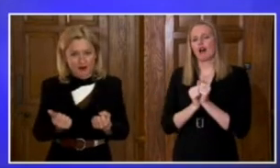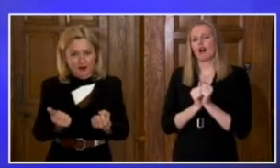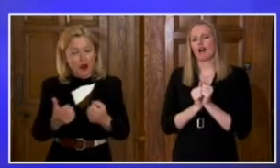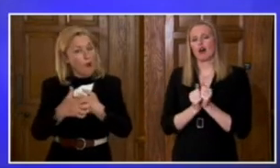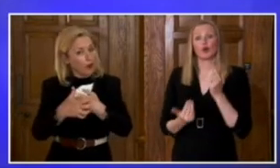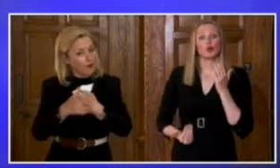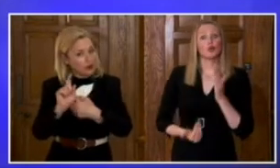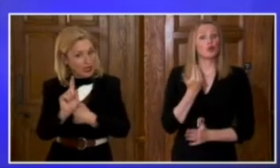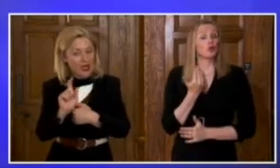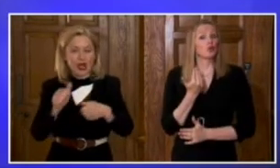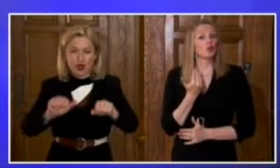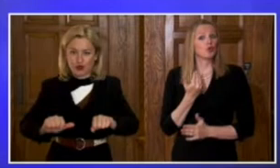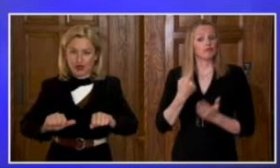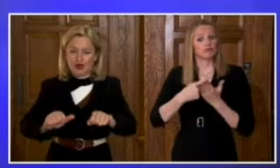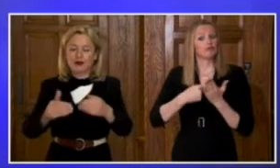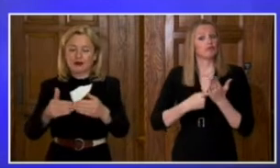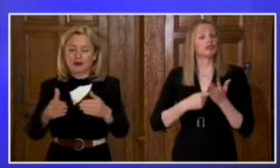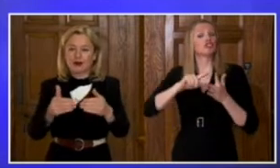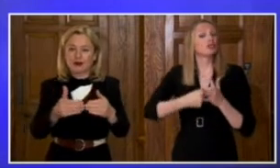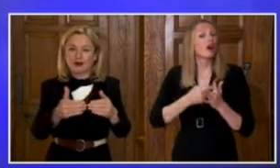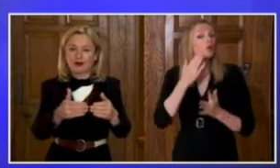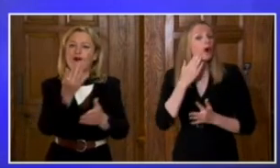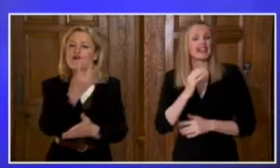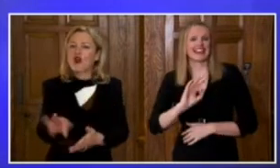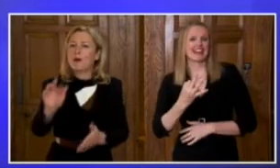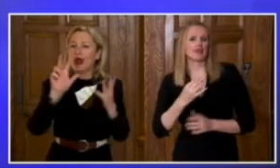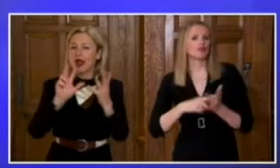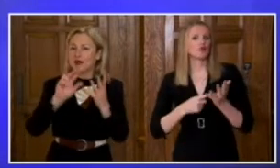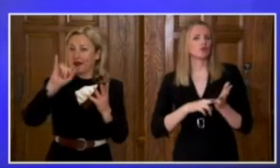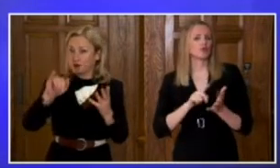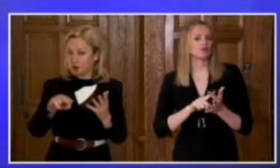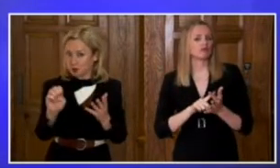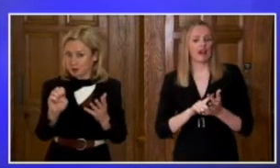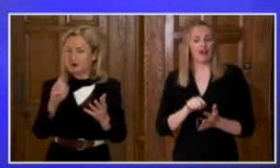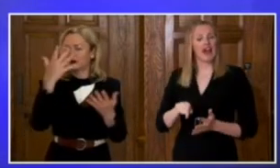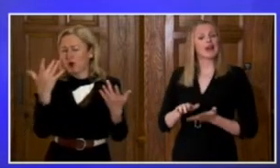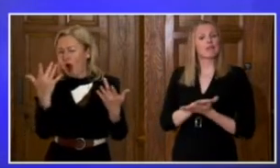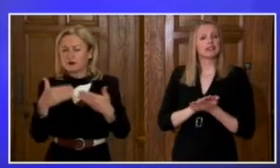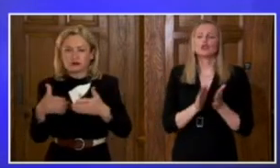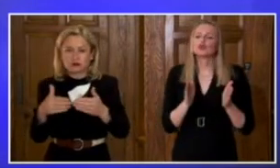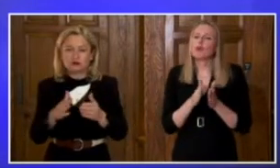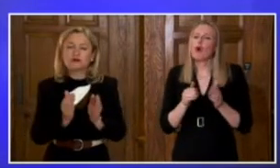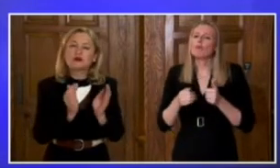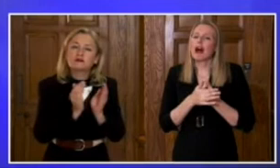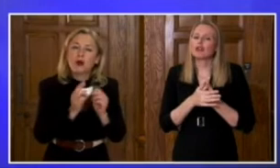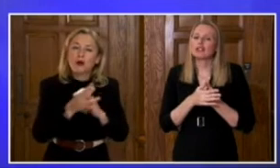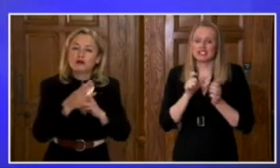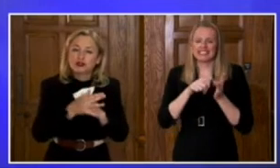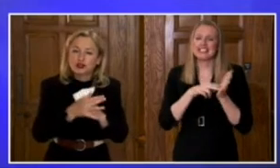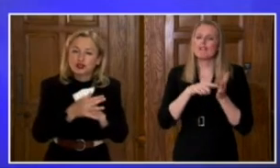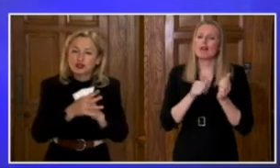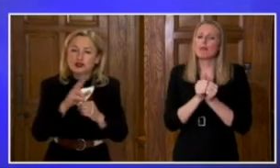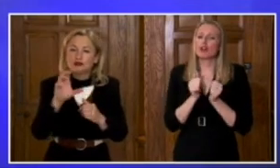which could come into effect from June 8th. These will permit small marriages and civil partnership ceremonies